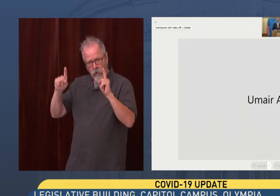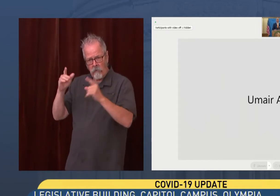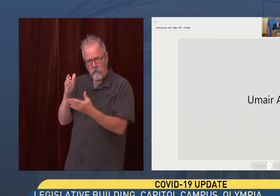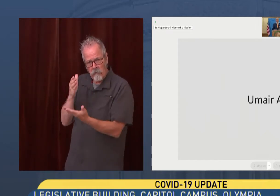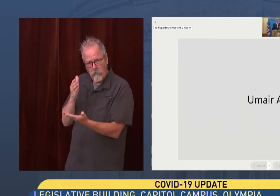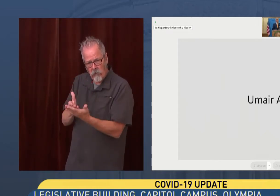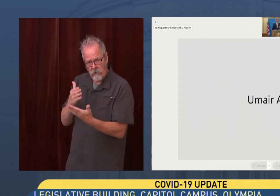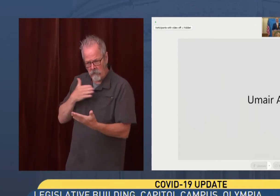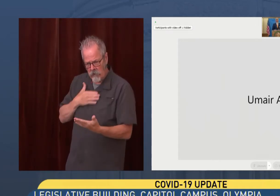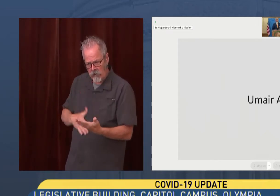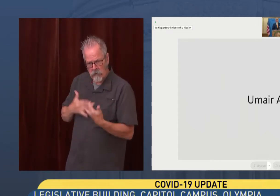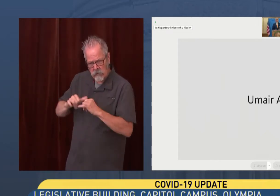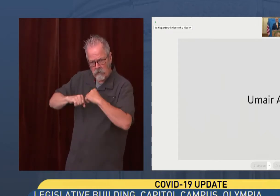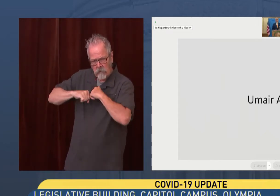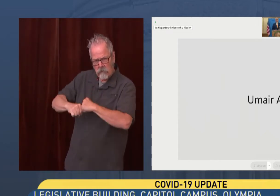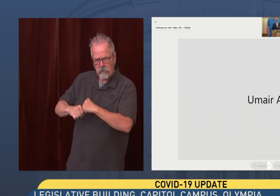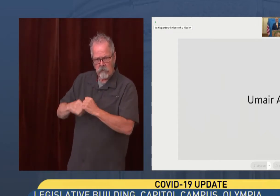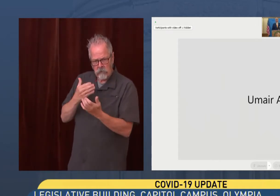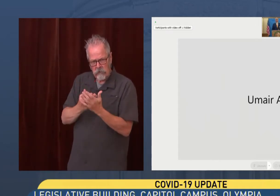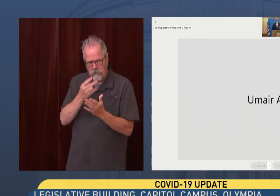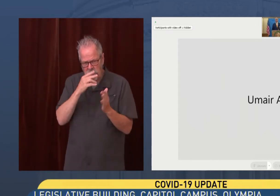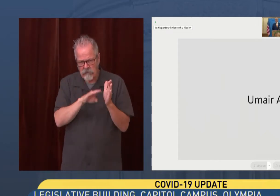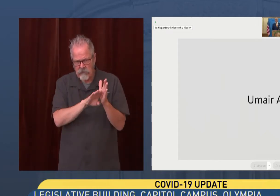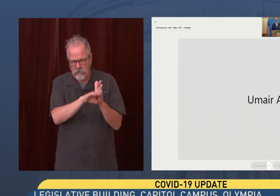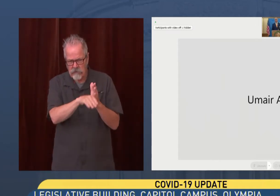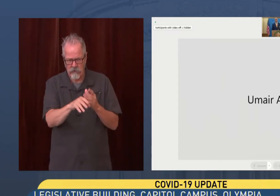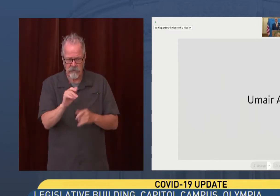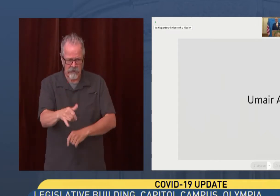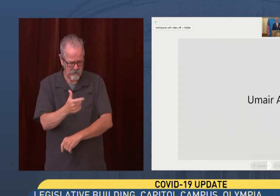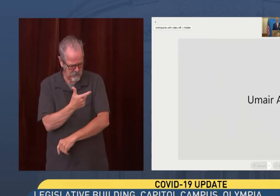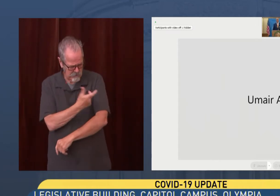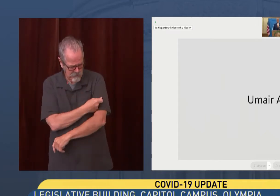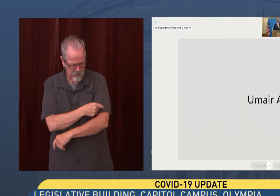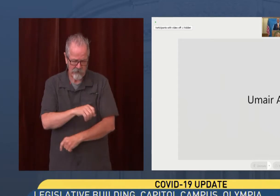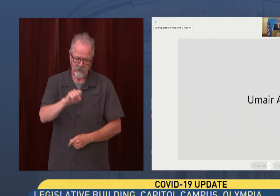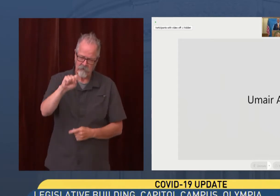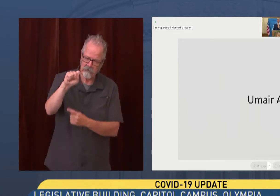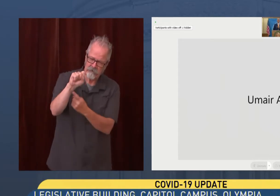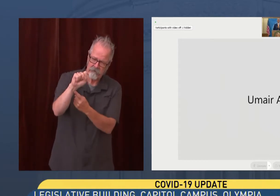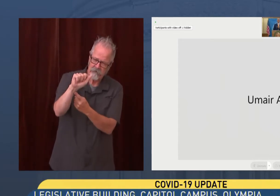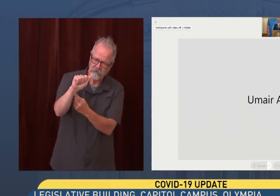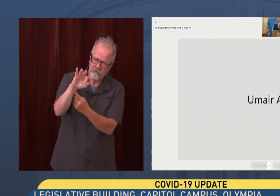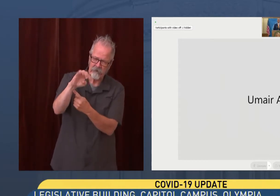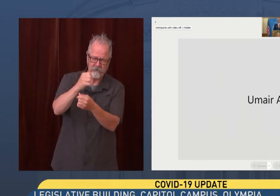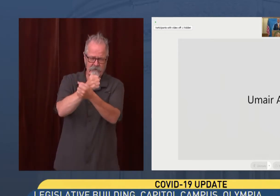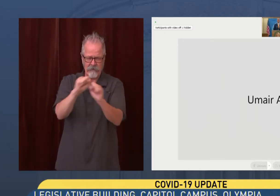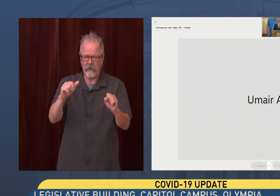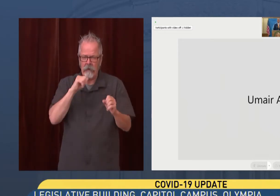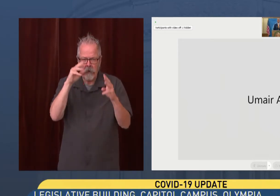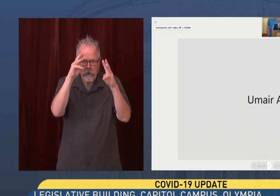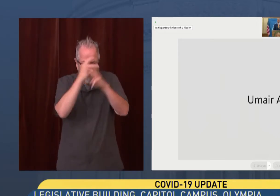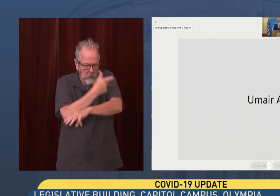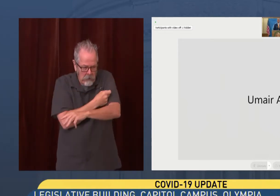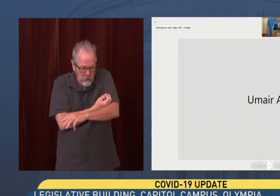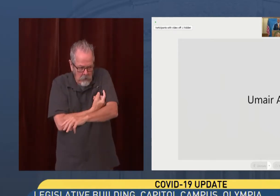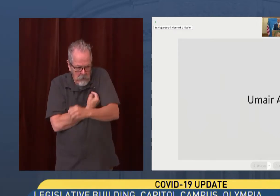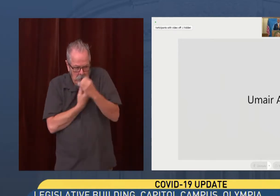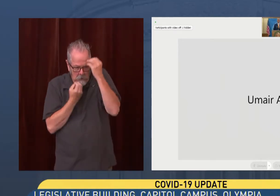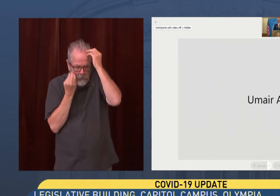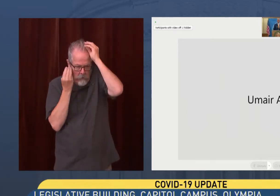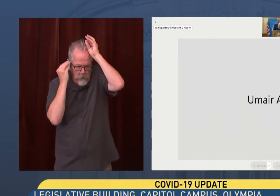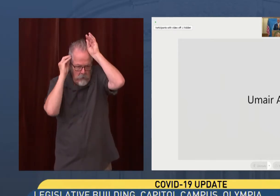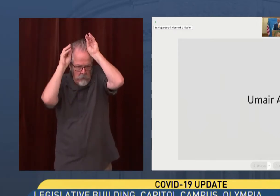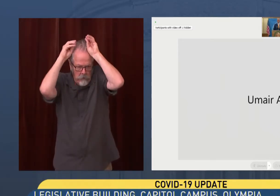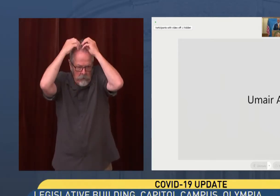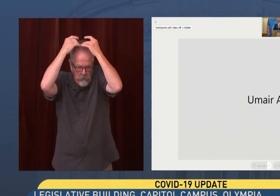safe. But this increase in transmission across the state should be a wake-up call to